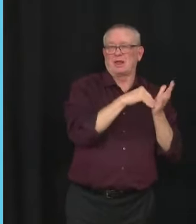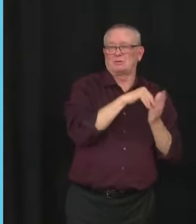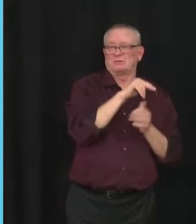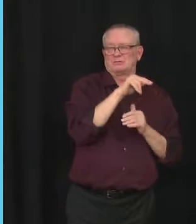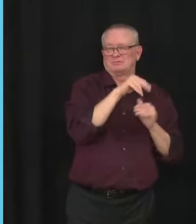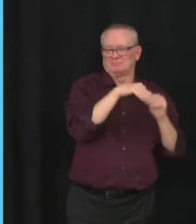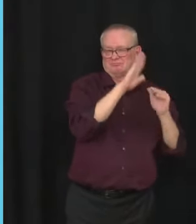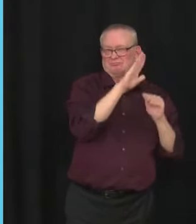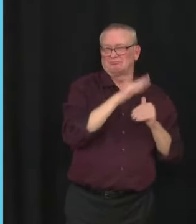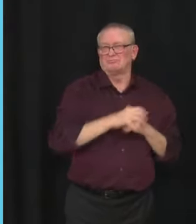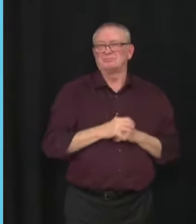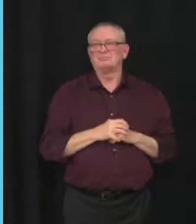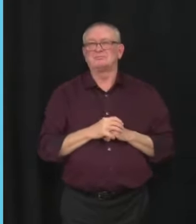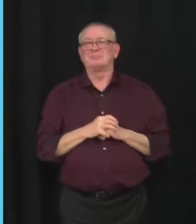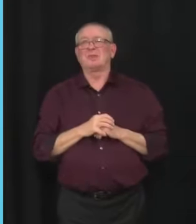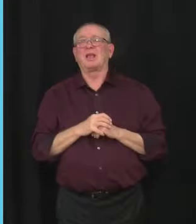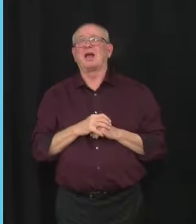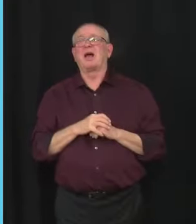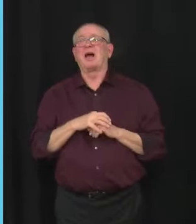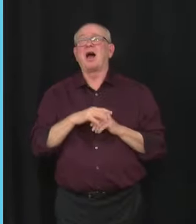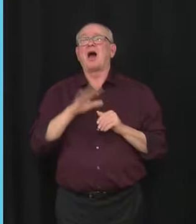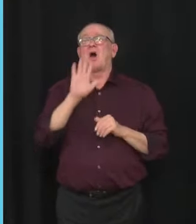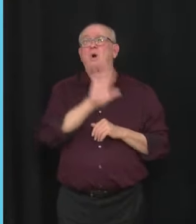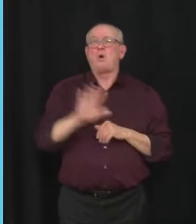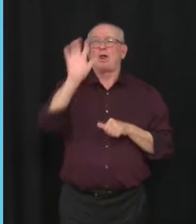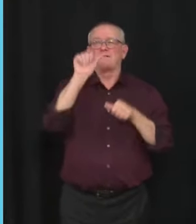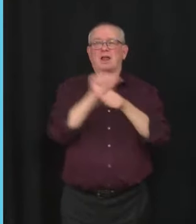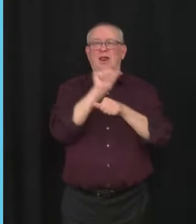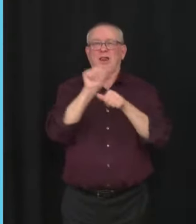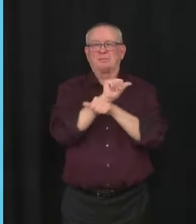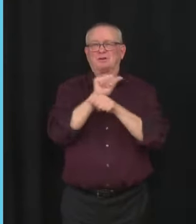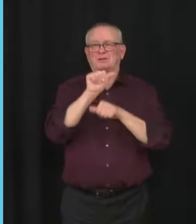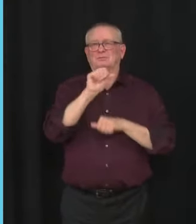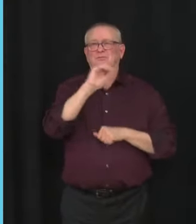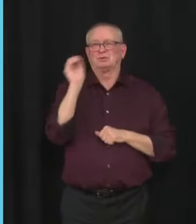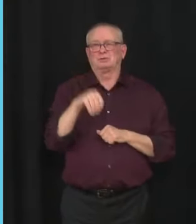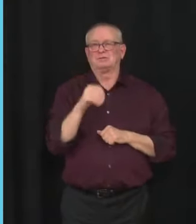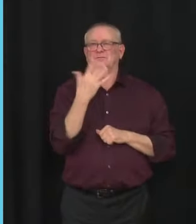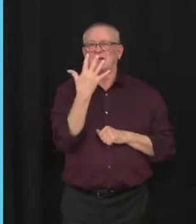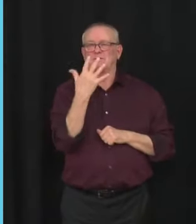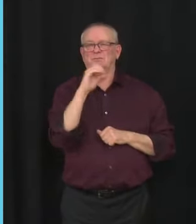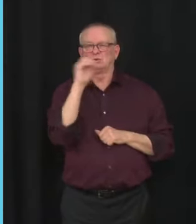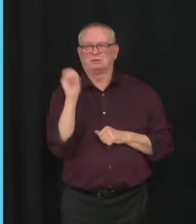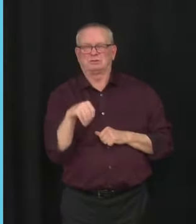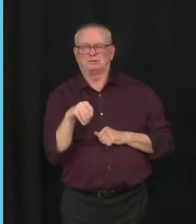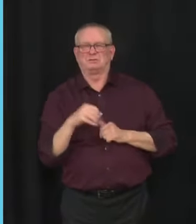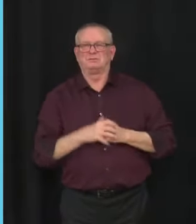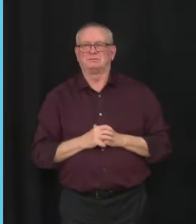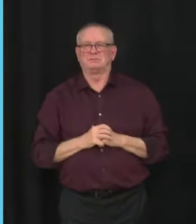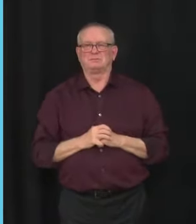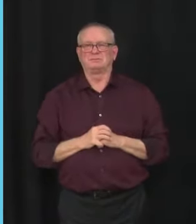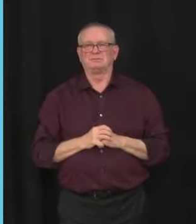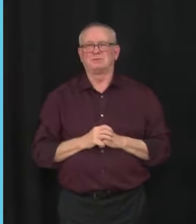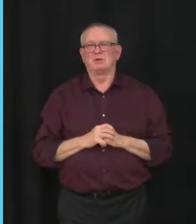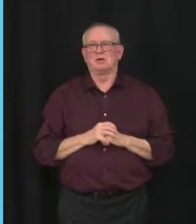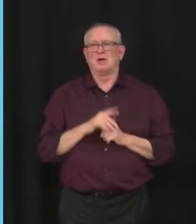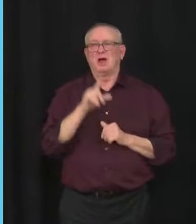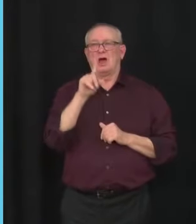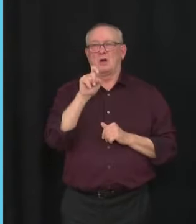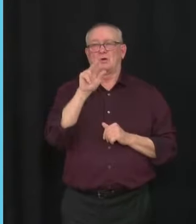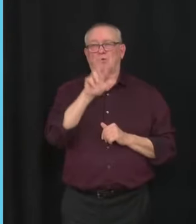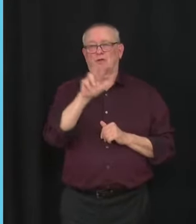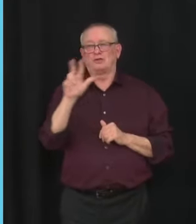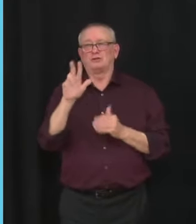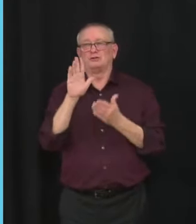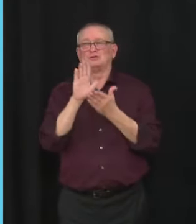There are currently active alerts or outbreaks in 133 schools. Two of these schools have had